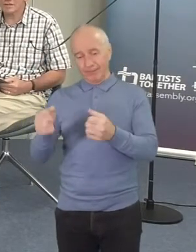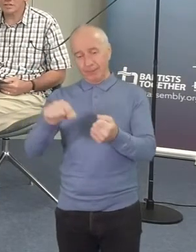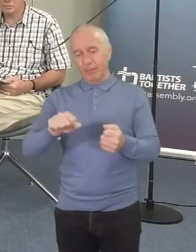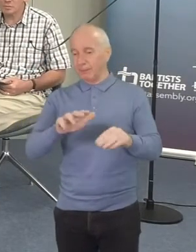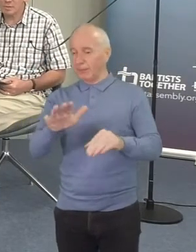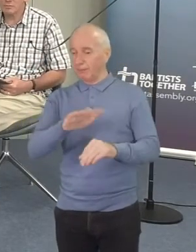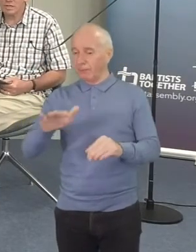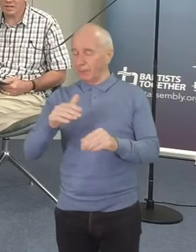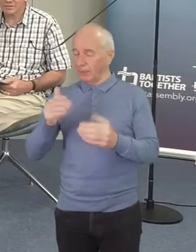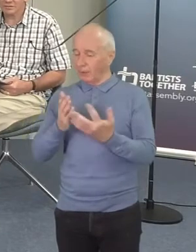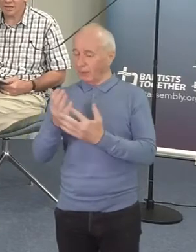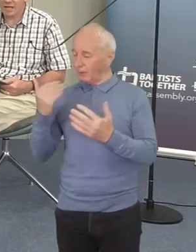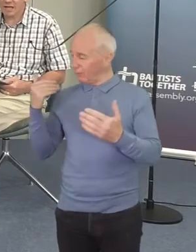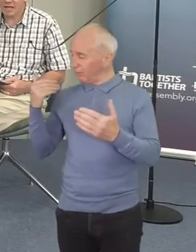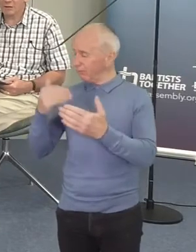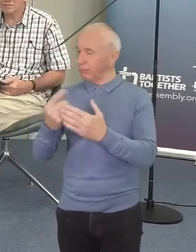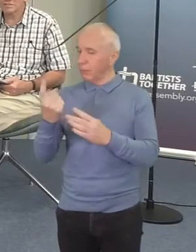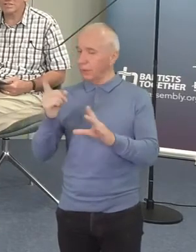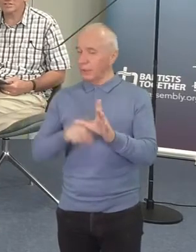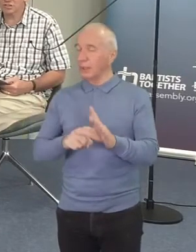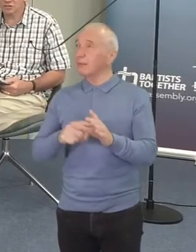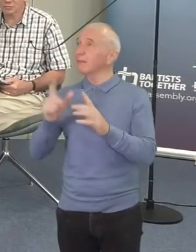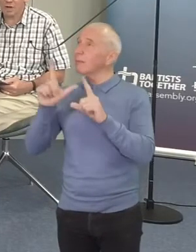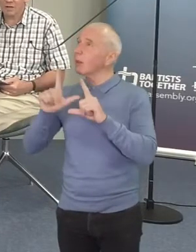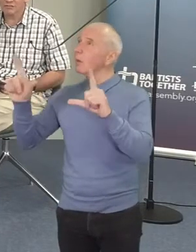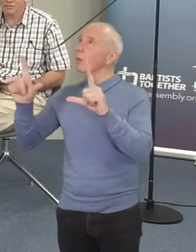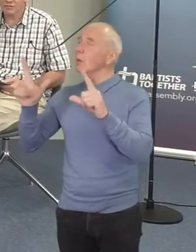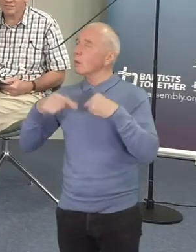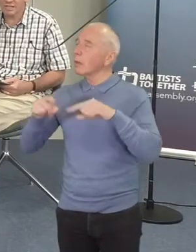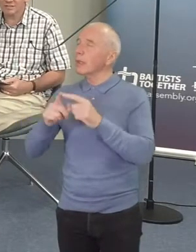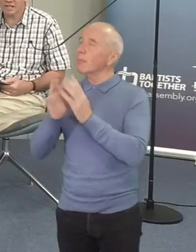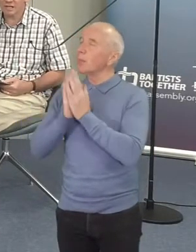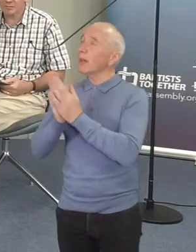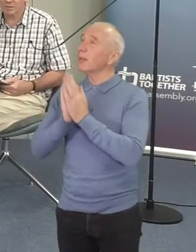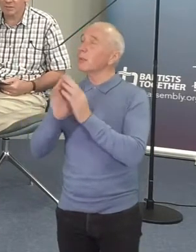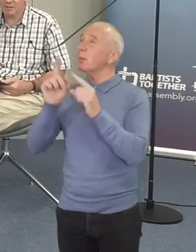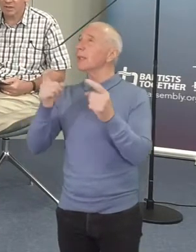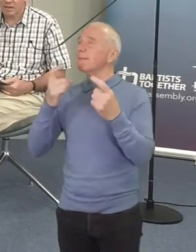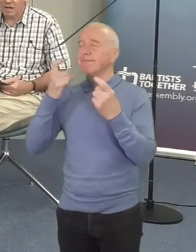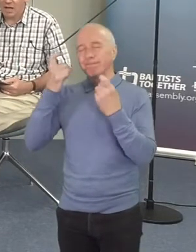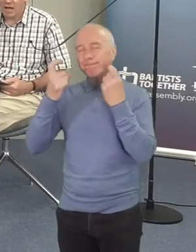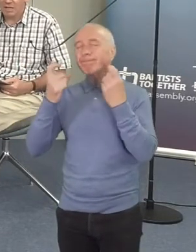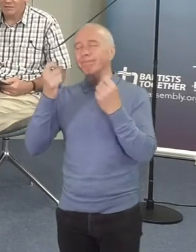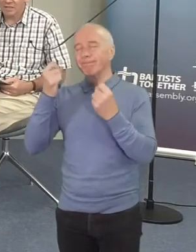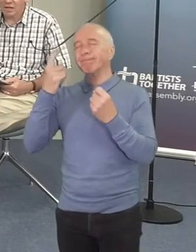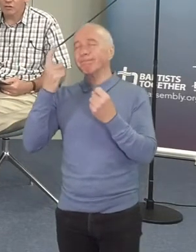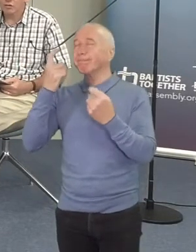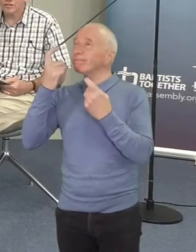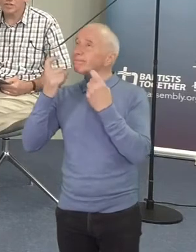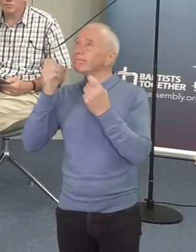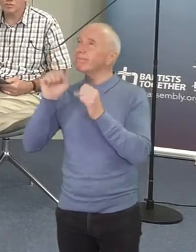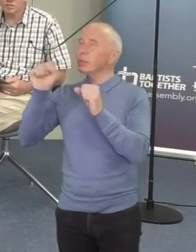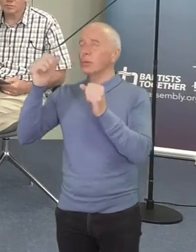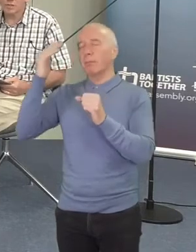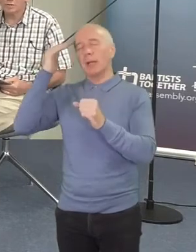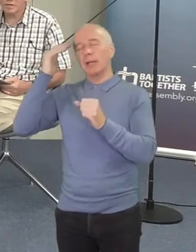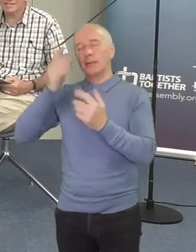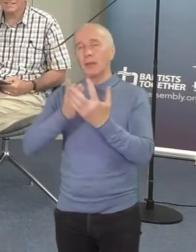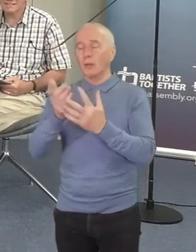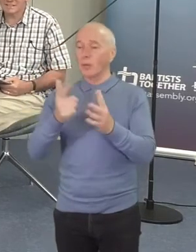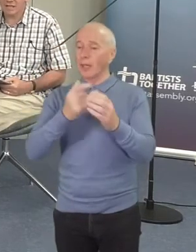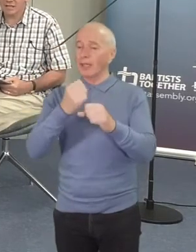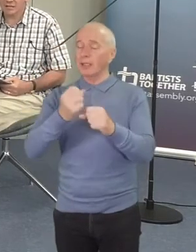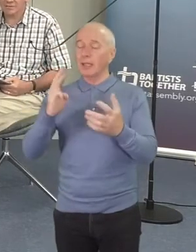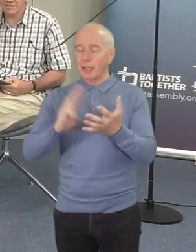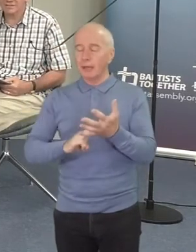Lord, we pray that you be with us and help us to discern your mind through this AGM. And Lord, that you would too be